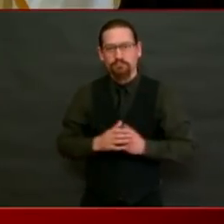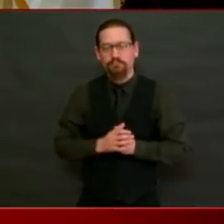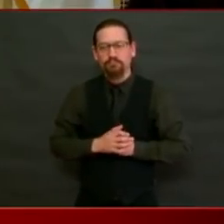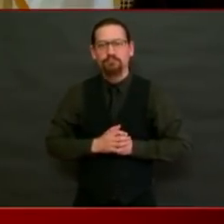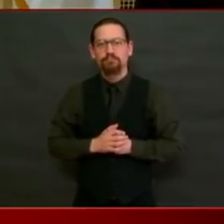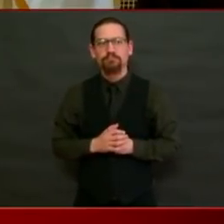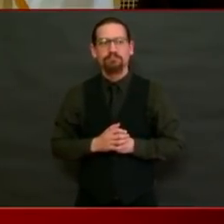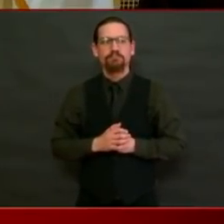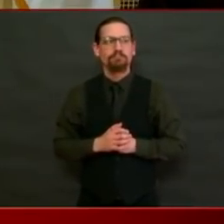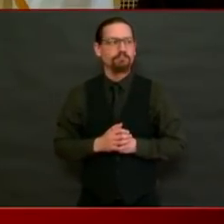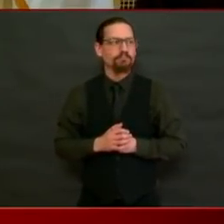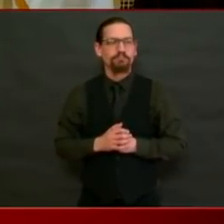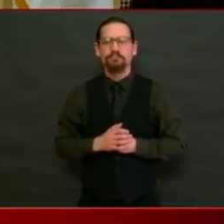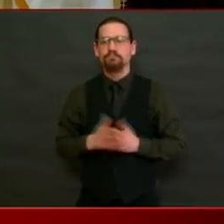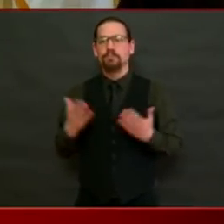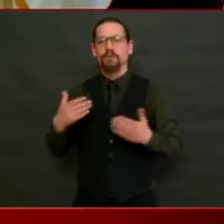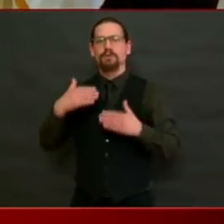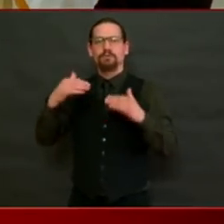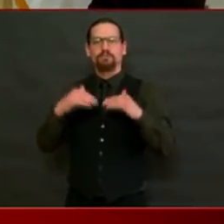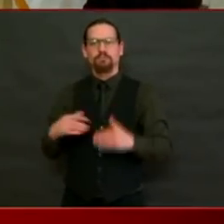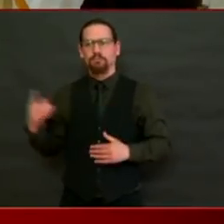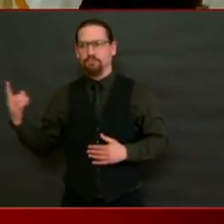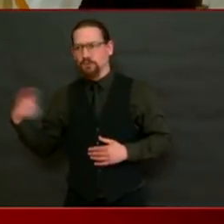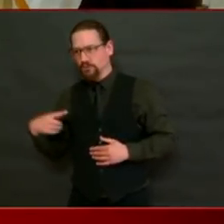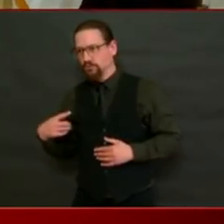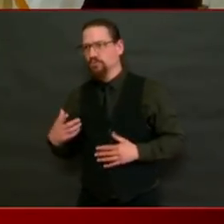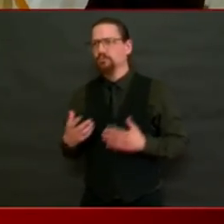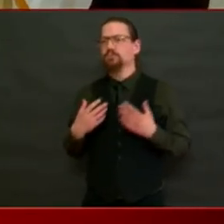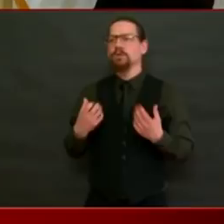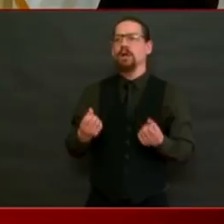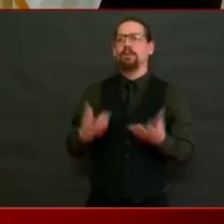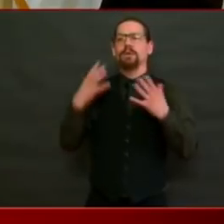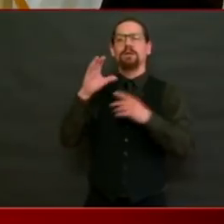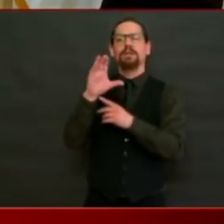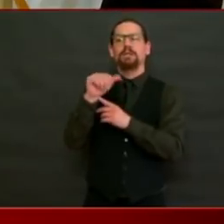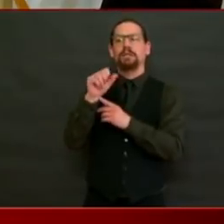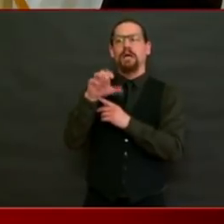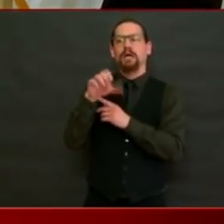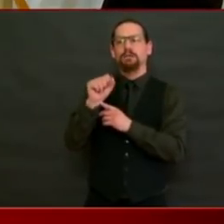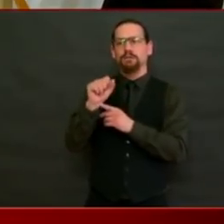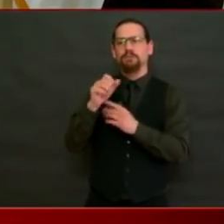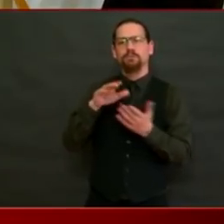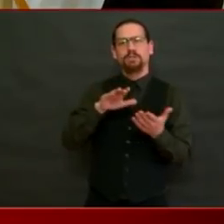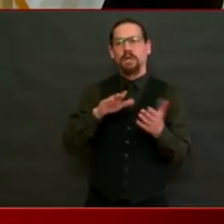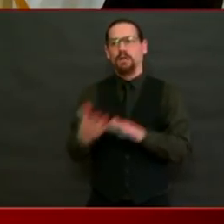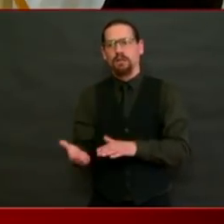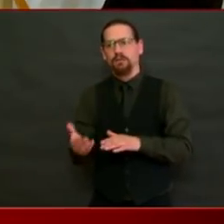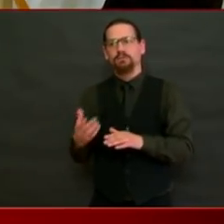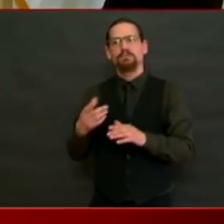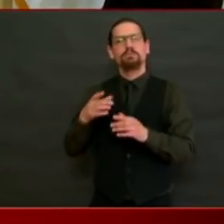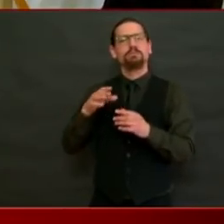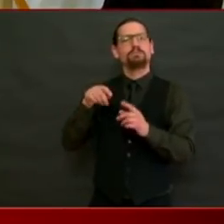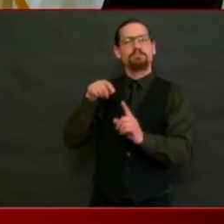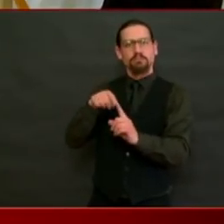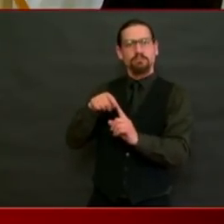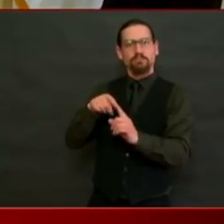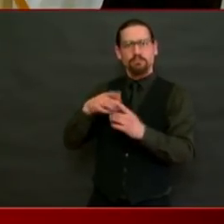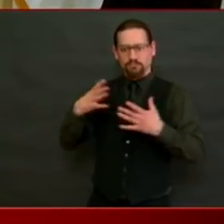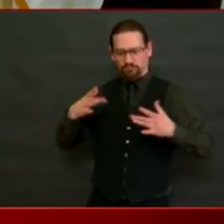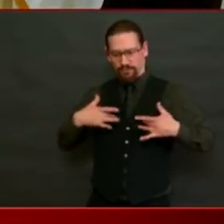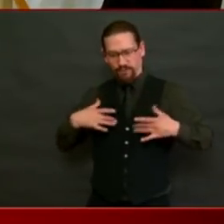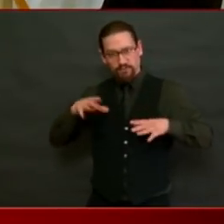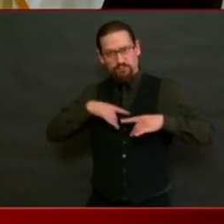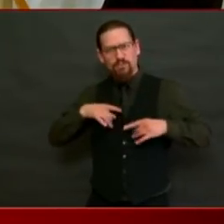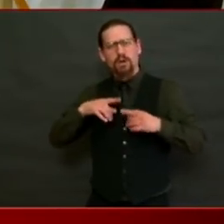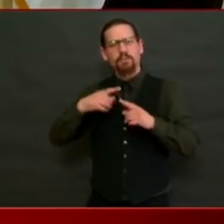cases, or at least deaths, involves people with underlying health conditions? We are collecting data